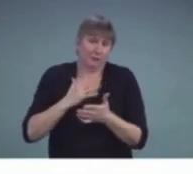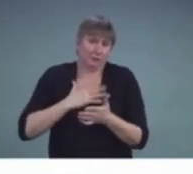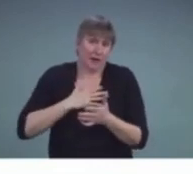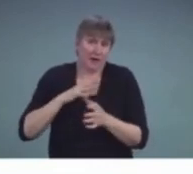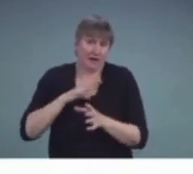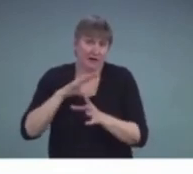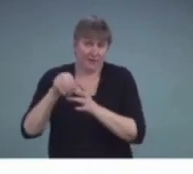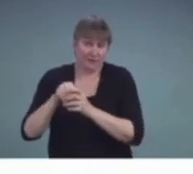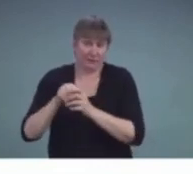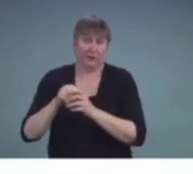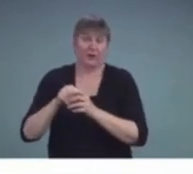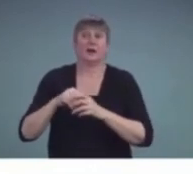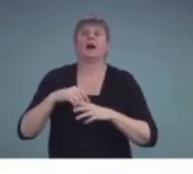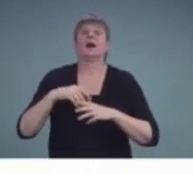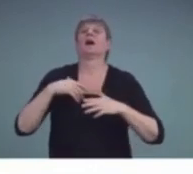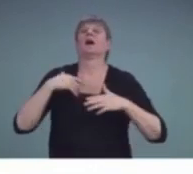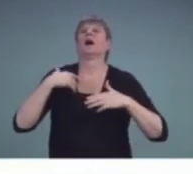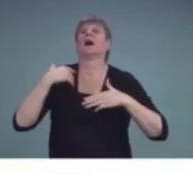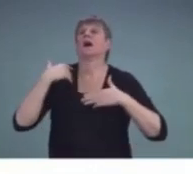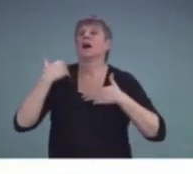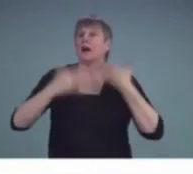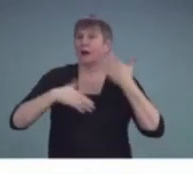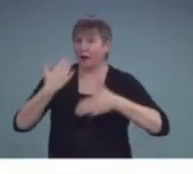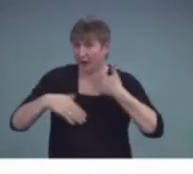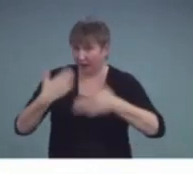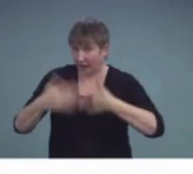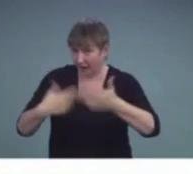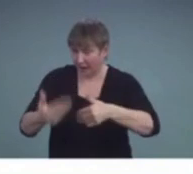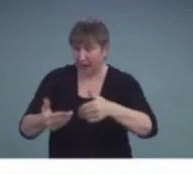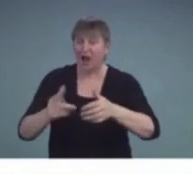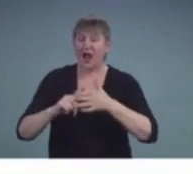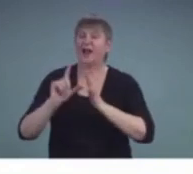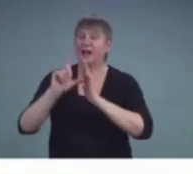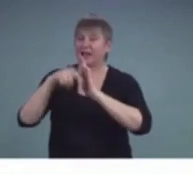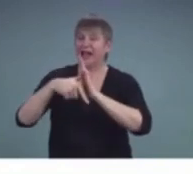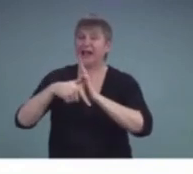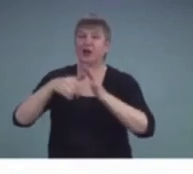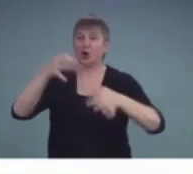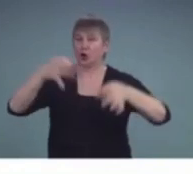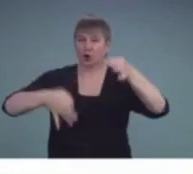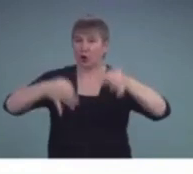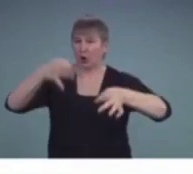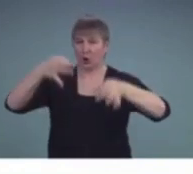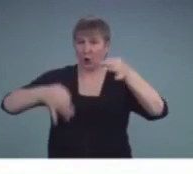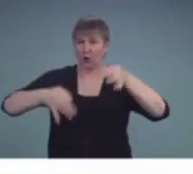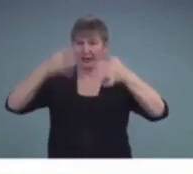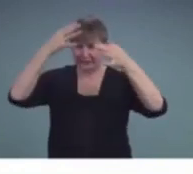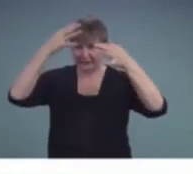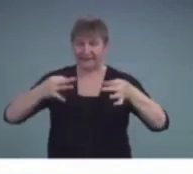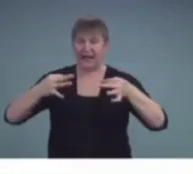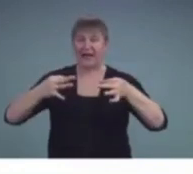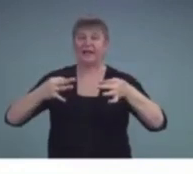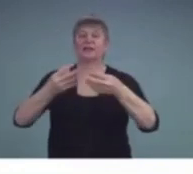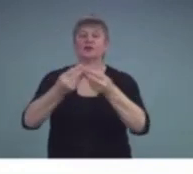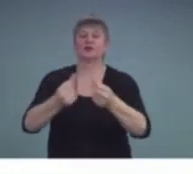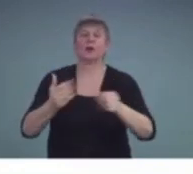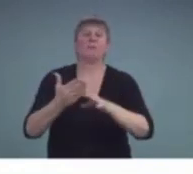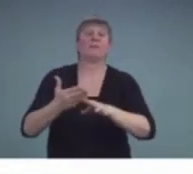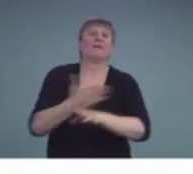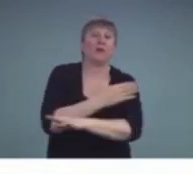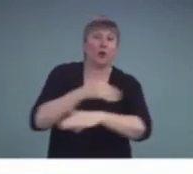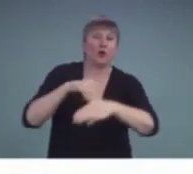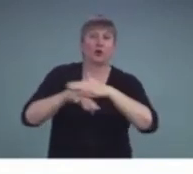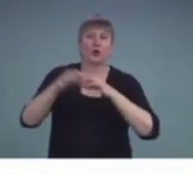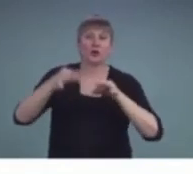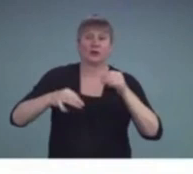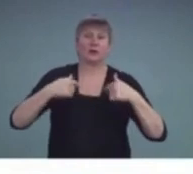out, we ended up settling out of court. So, I never had to provide testimony for a